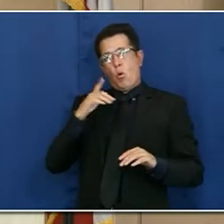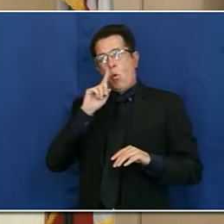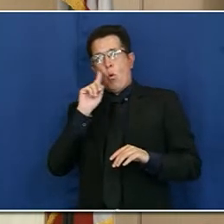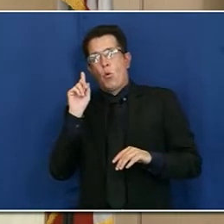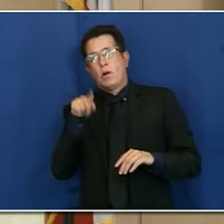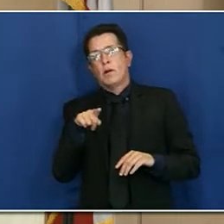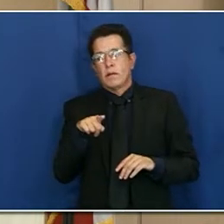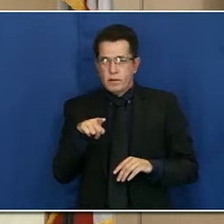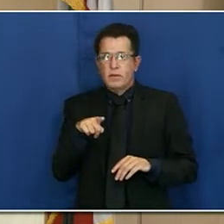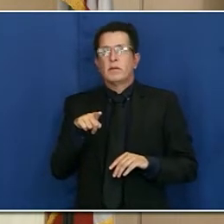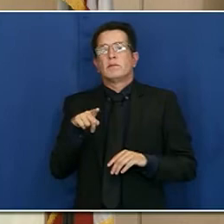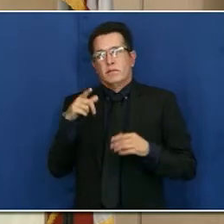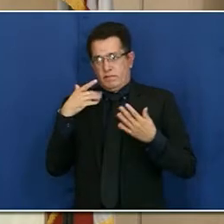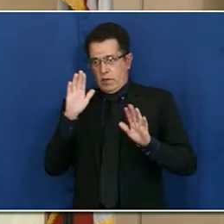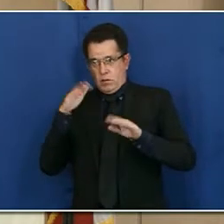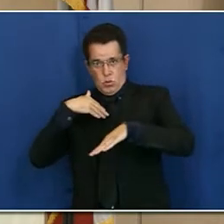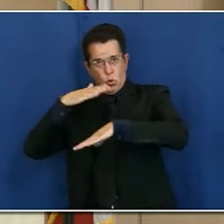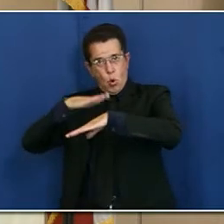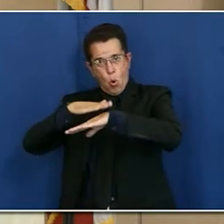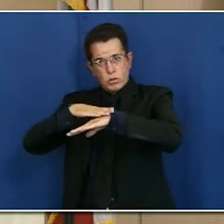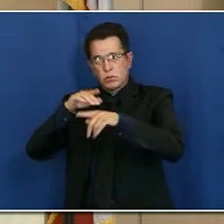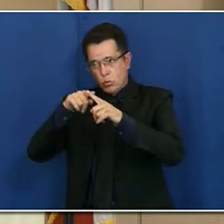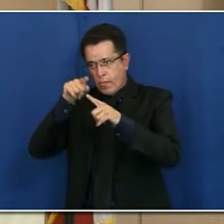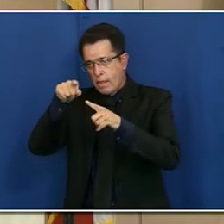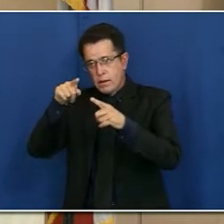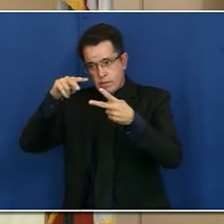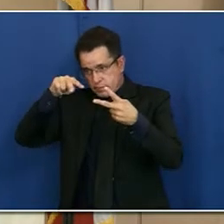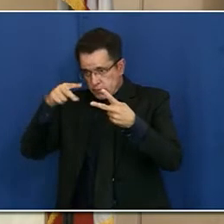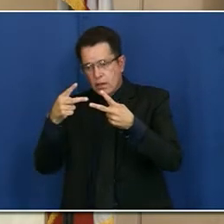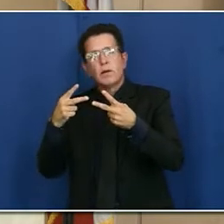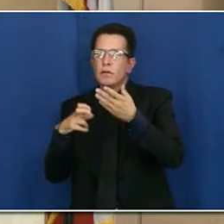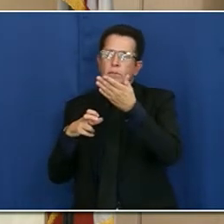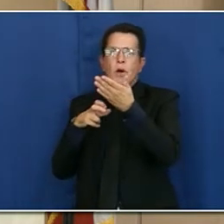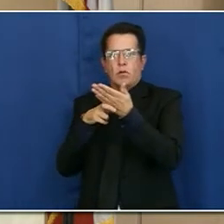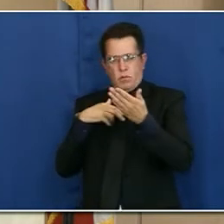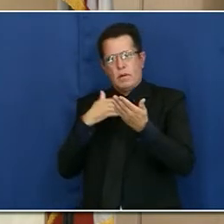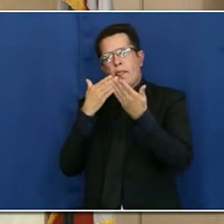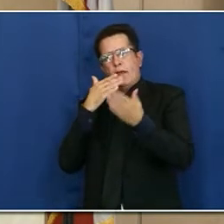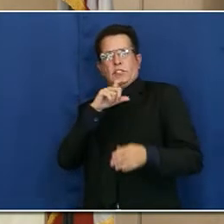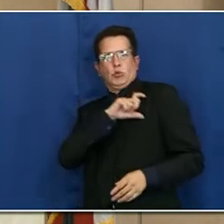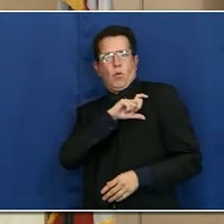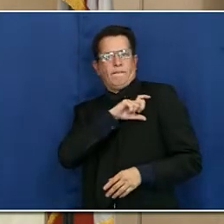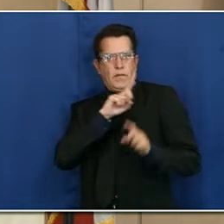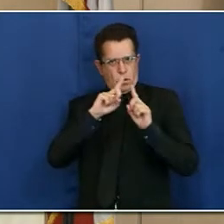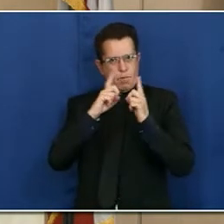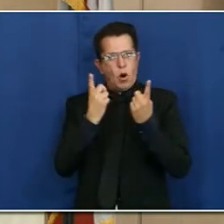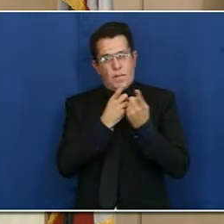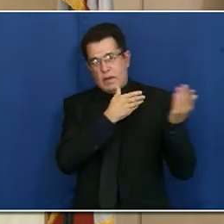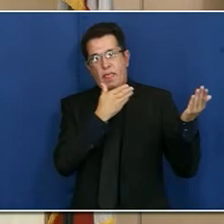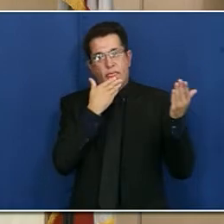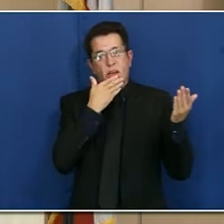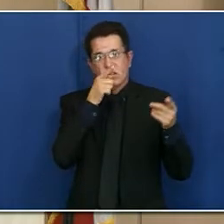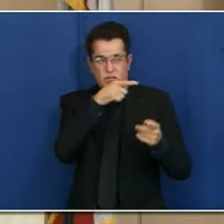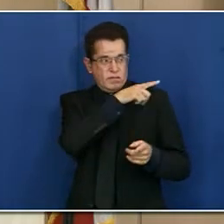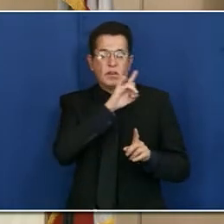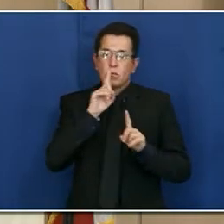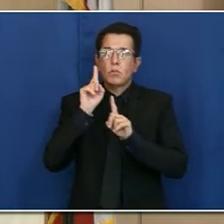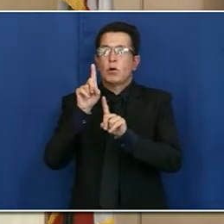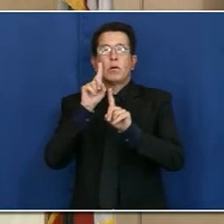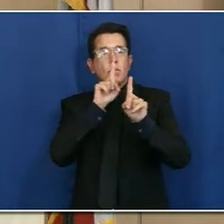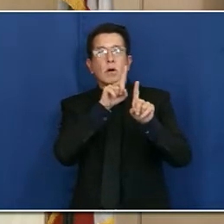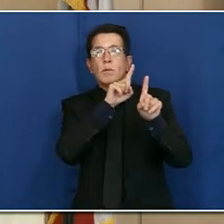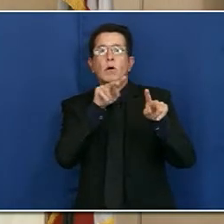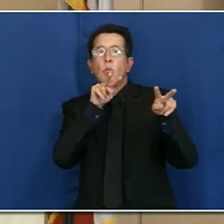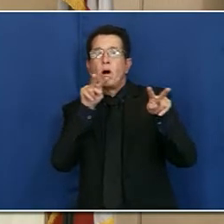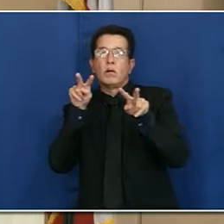once they've been served at public health notice. And we appreciate the sheriff's department. We appreciate their willingness to go throughout the county and do any jurisdiction